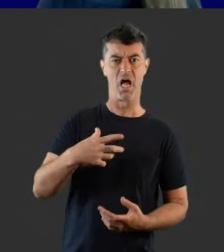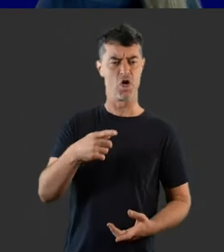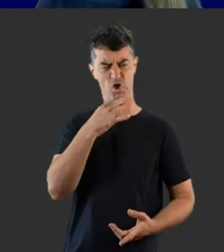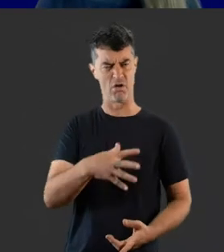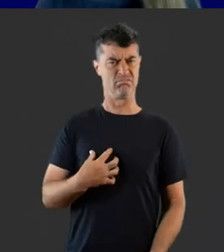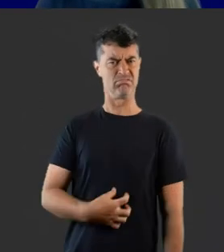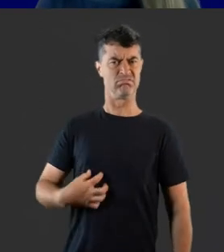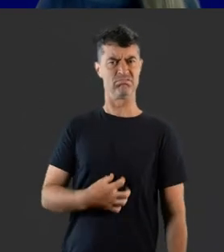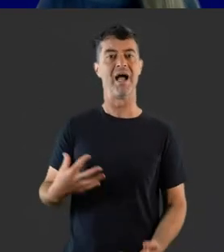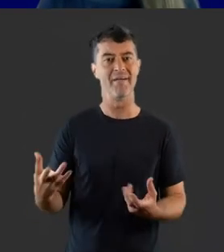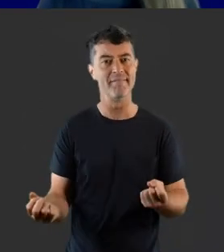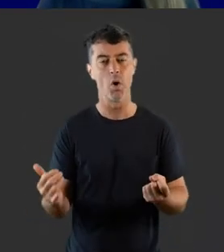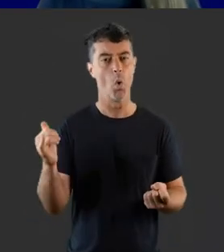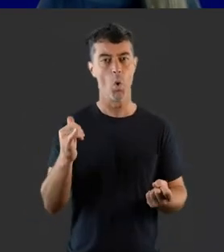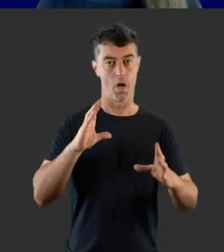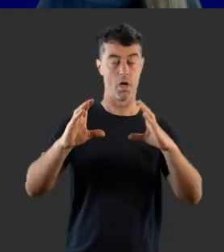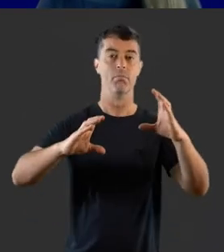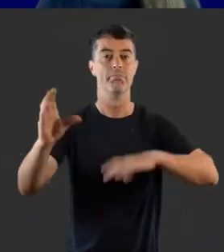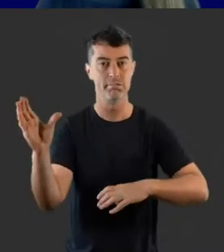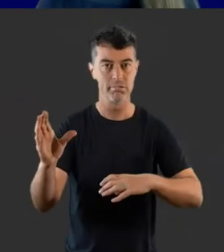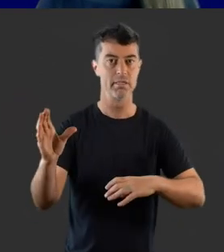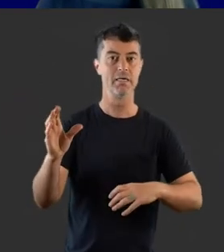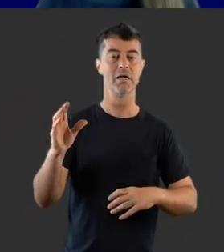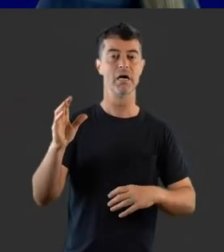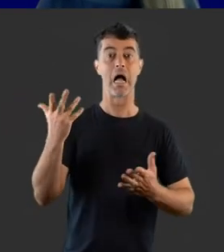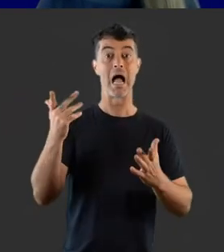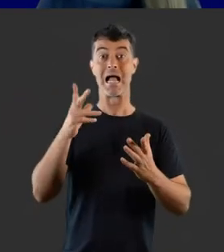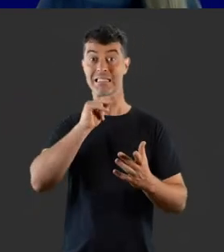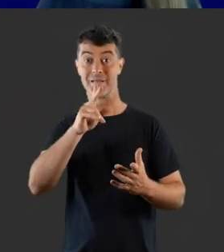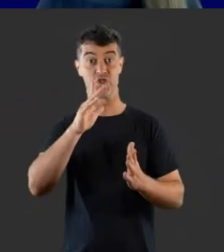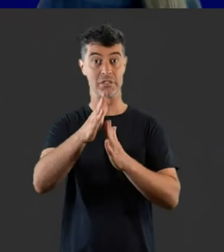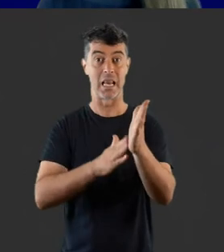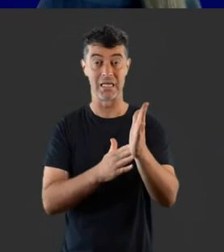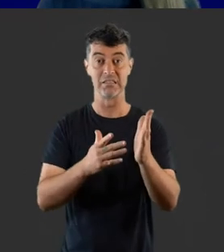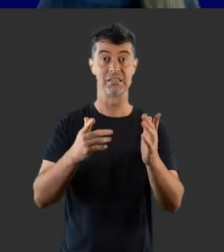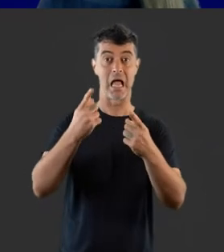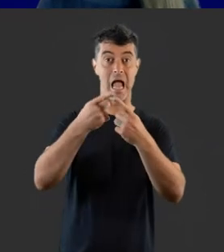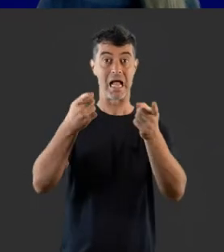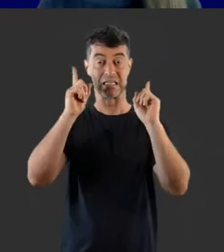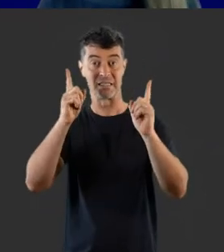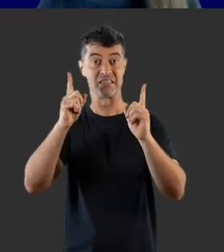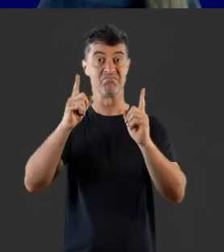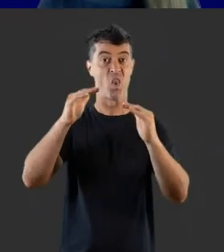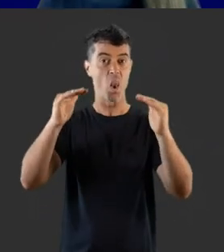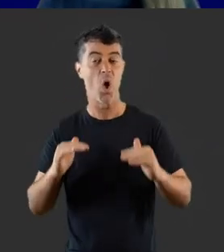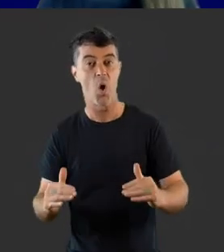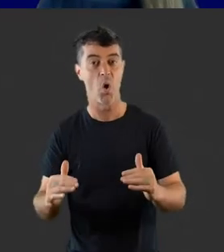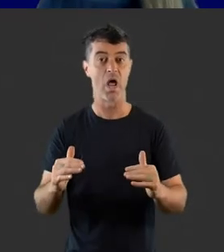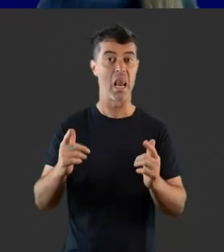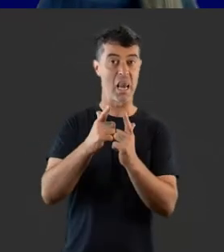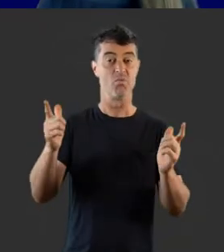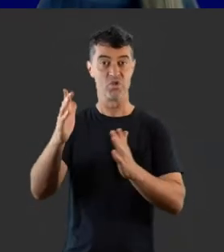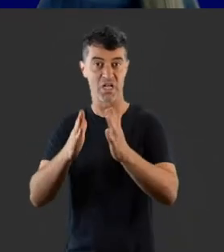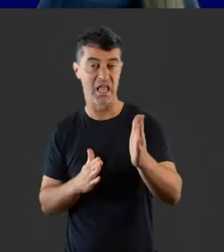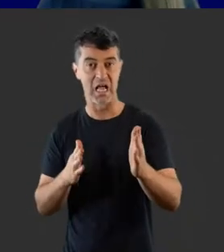or communication breakdowns, speech and language delays, low academic achievement, a